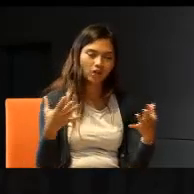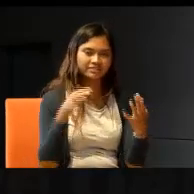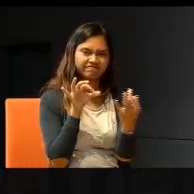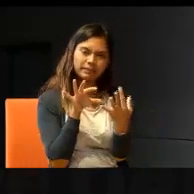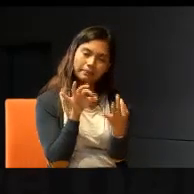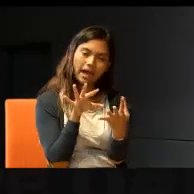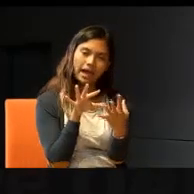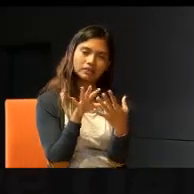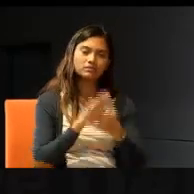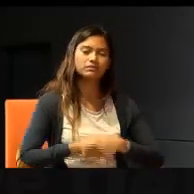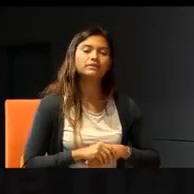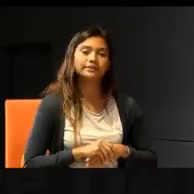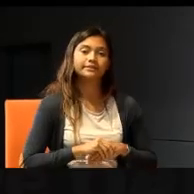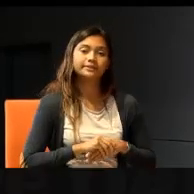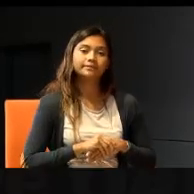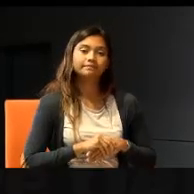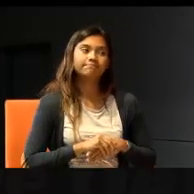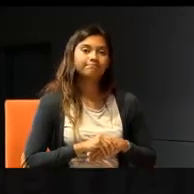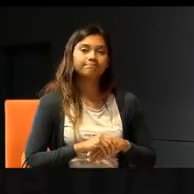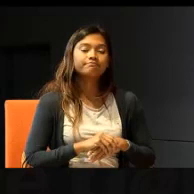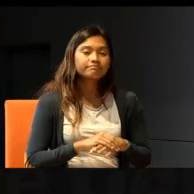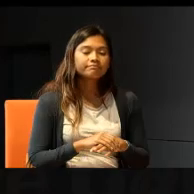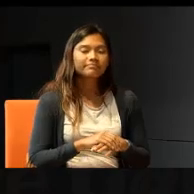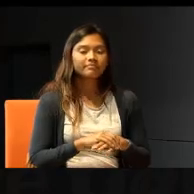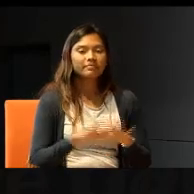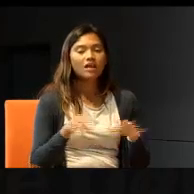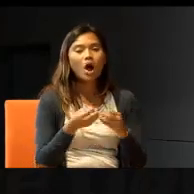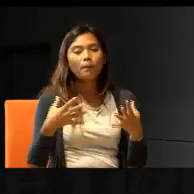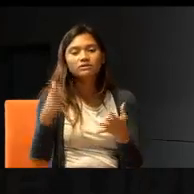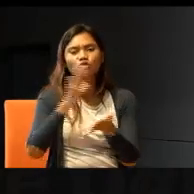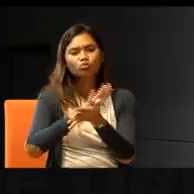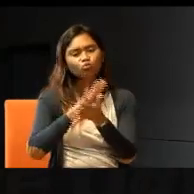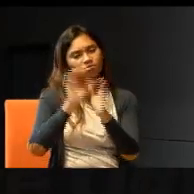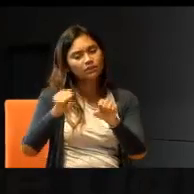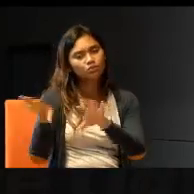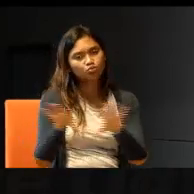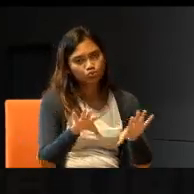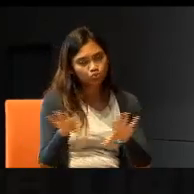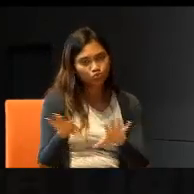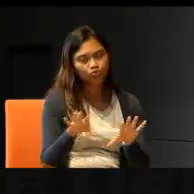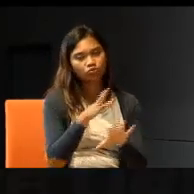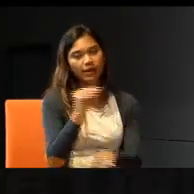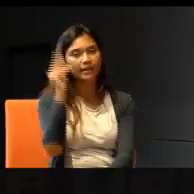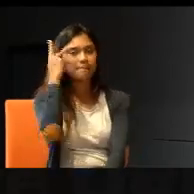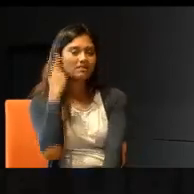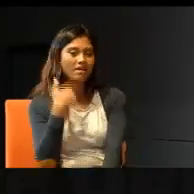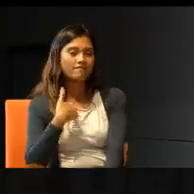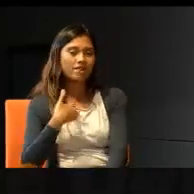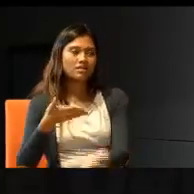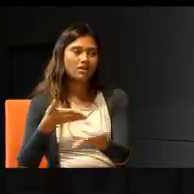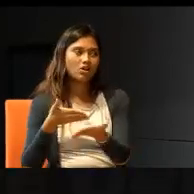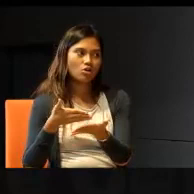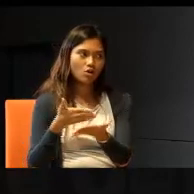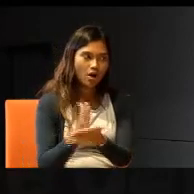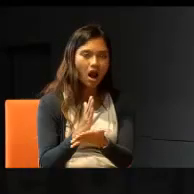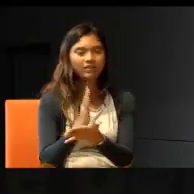feedback on, ah, how much, the school can do for them, or, the parents have to write, to the teachers,